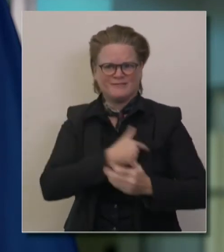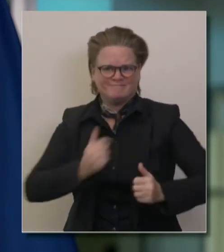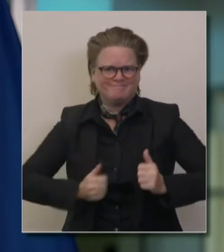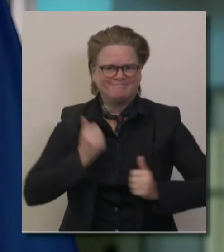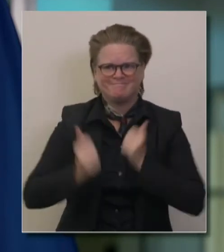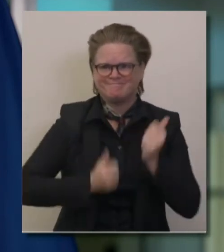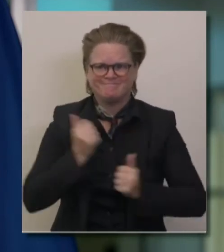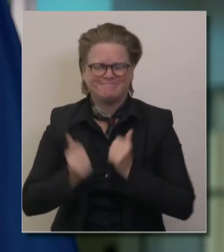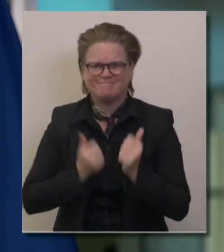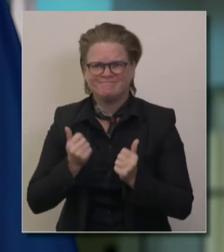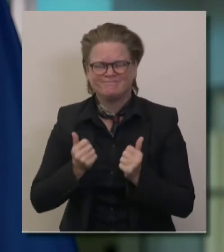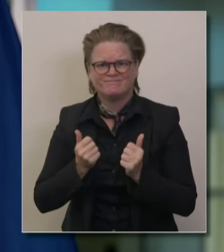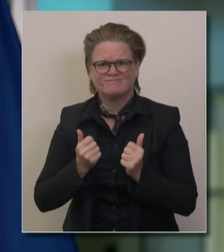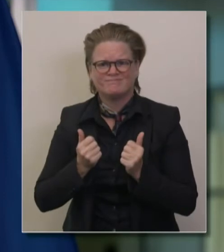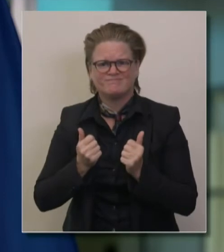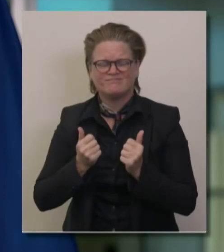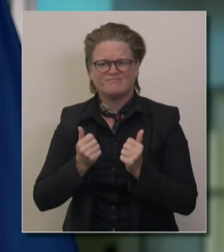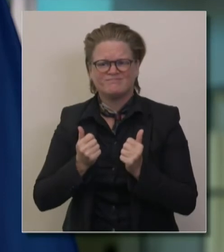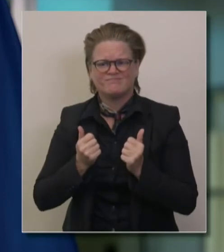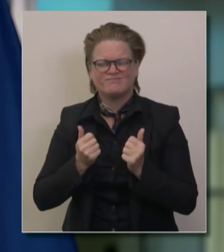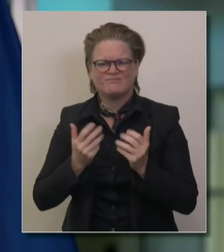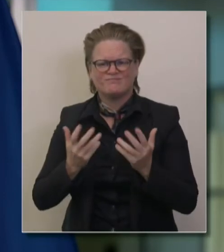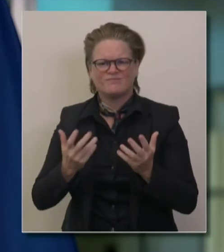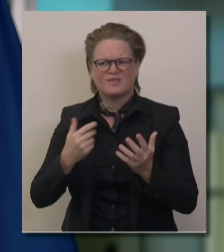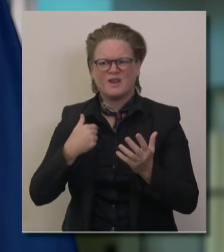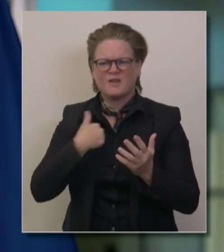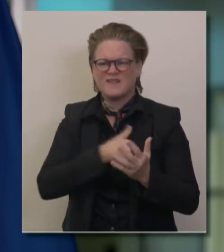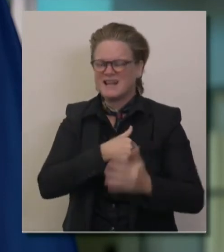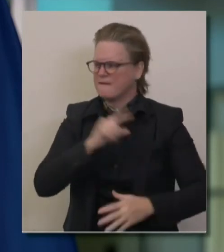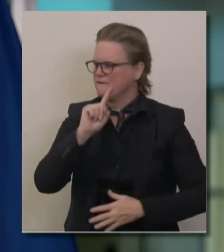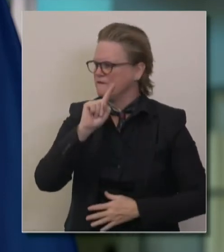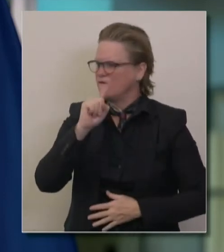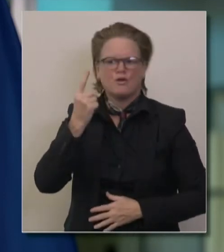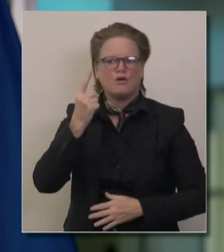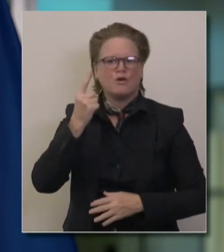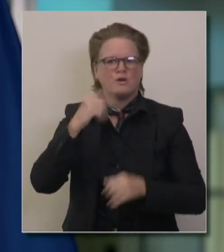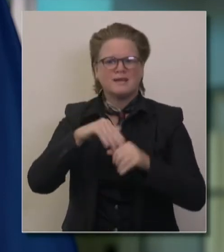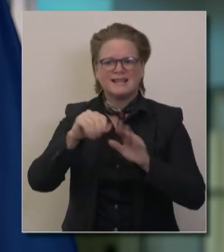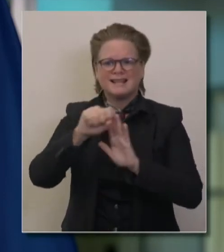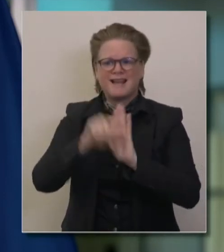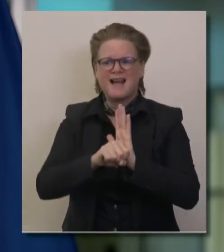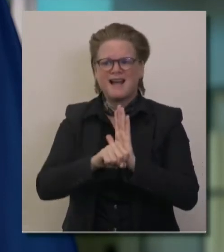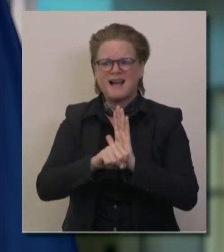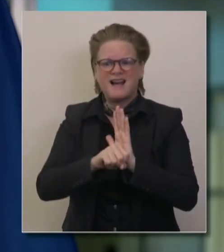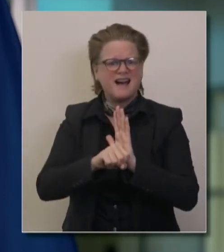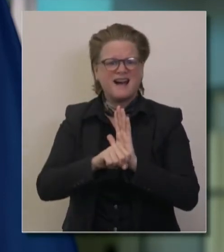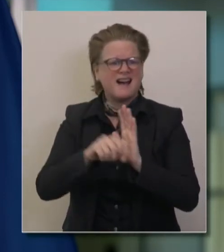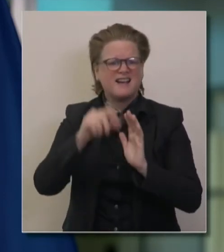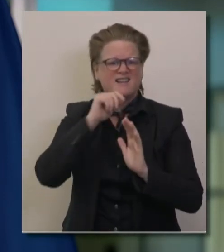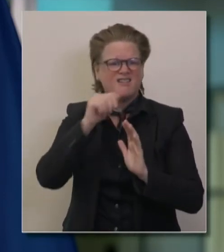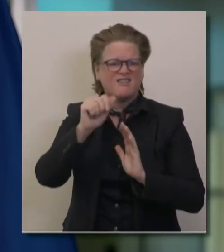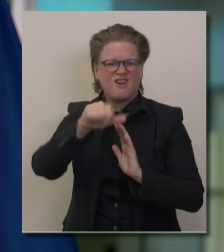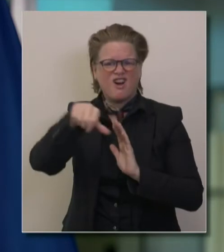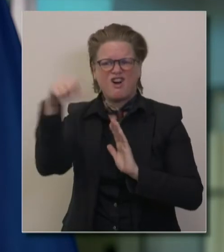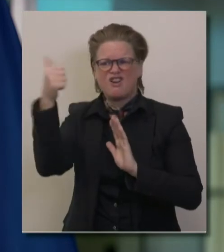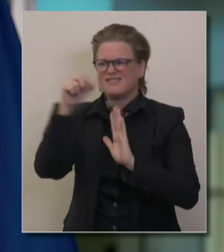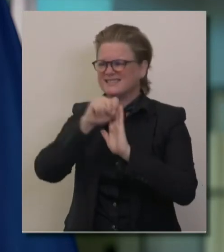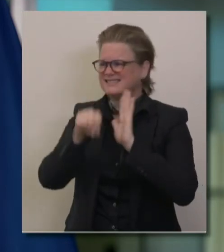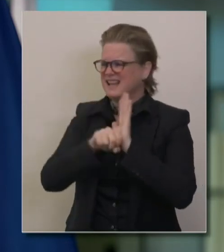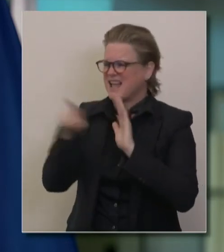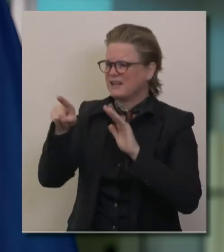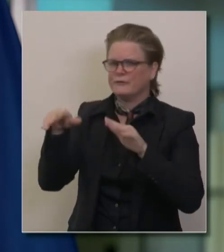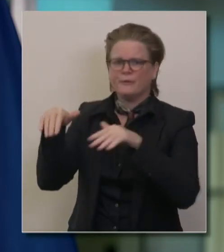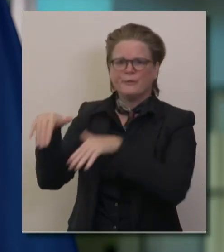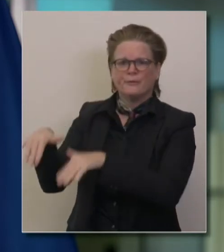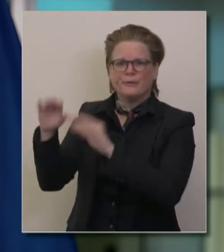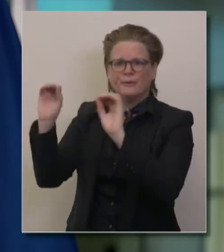bold bet and did something no other state in America did in order to get a new testing facility in no small part was to help